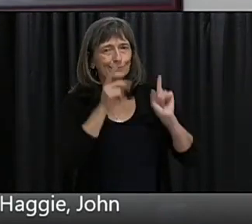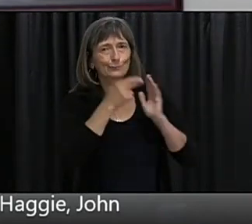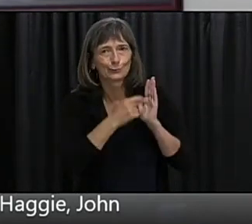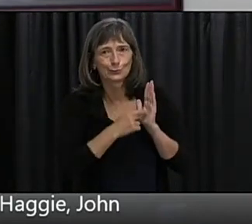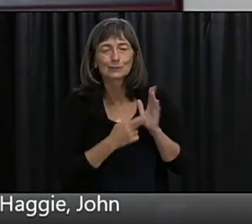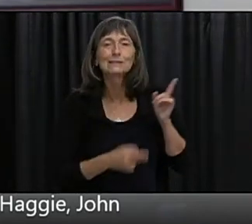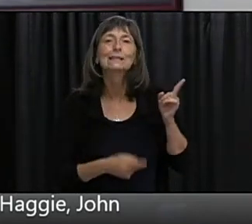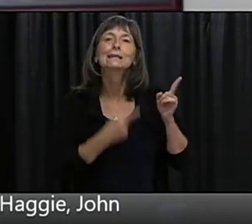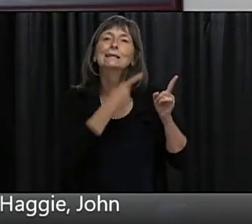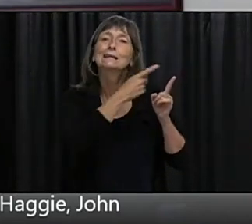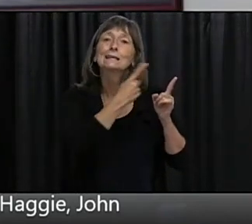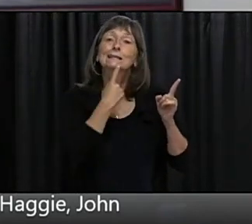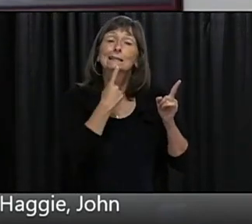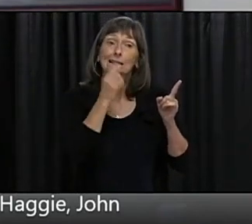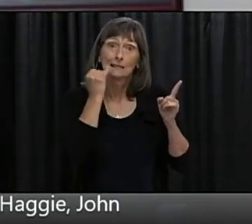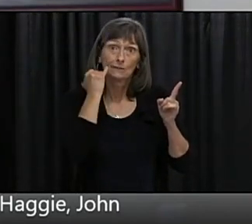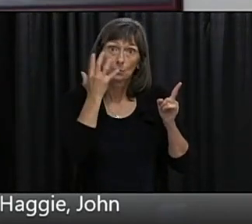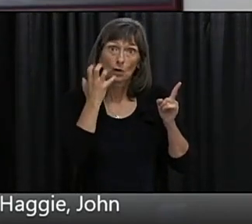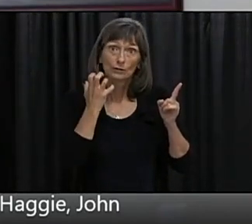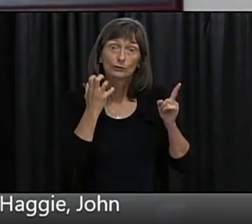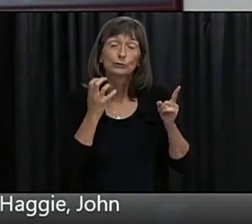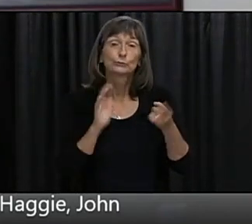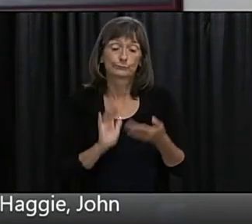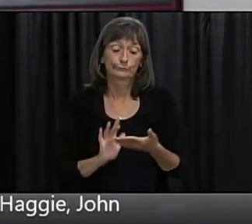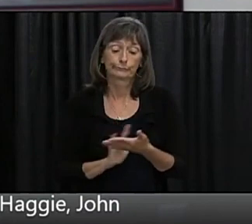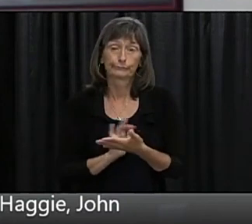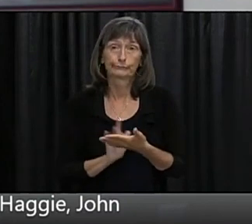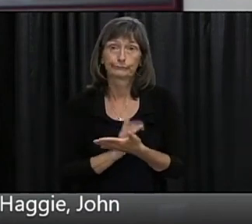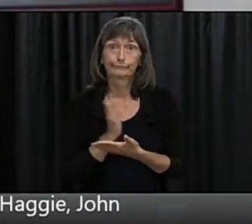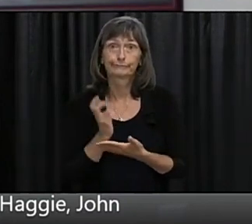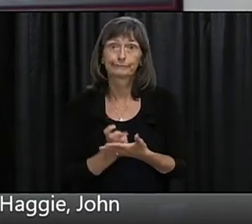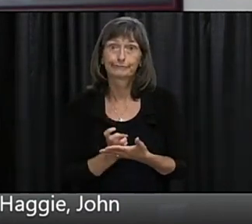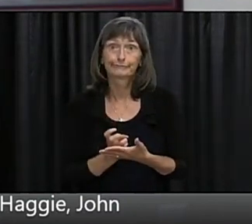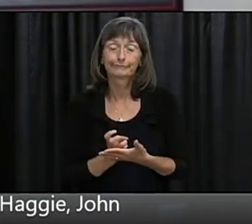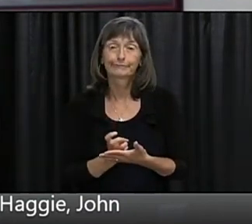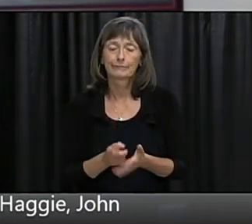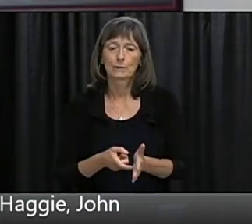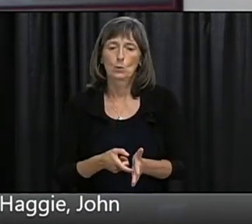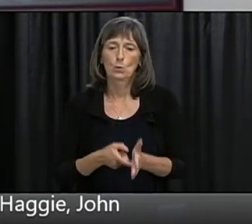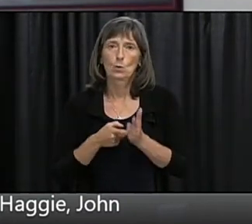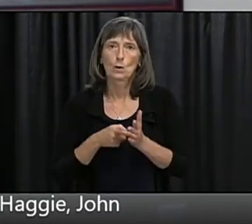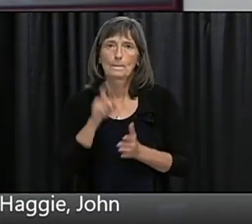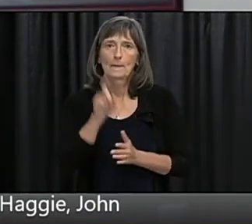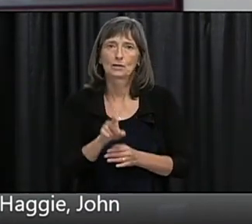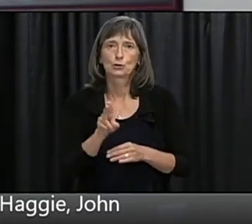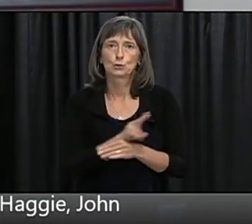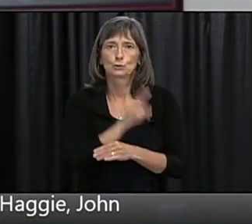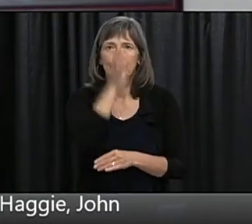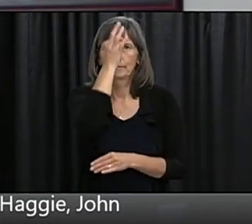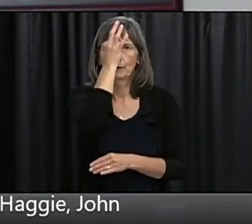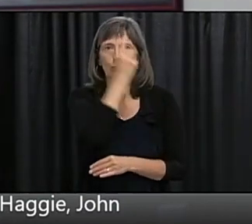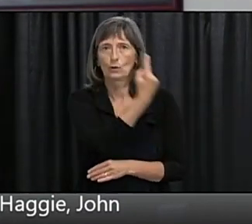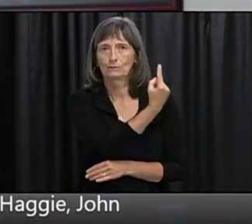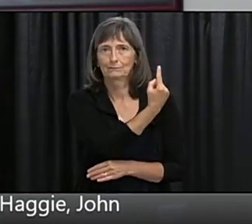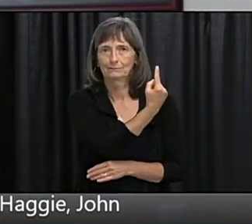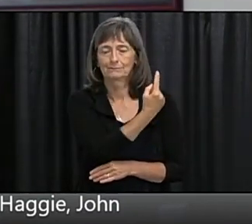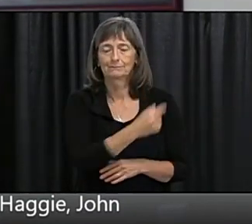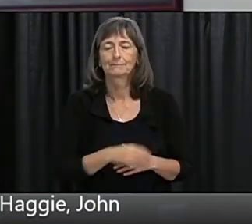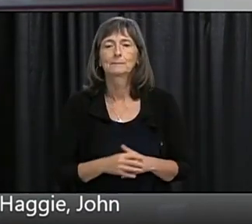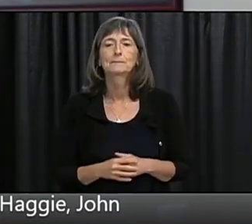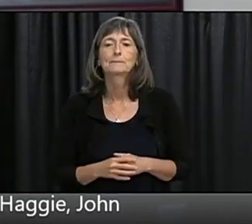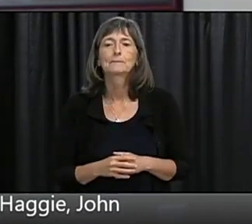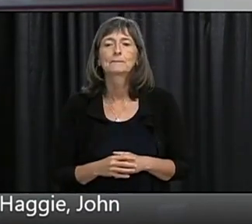access the safe start or restart money you were obliged to use the federal front end